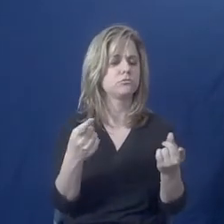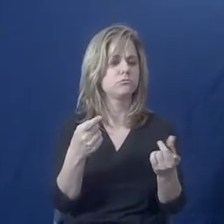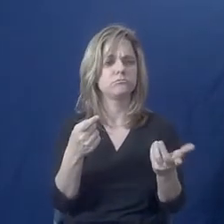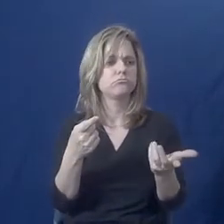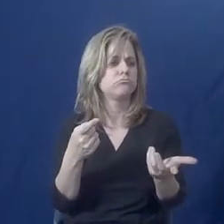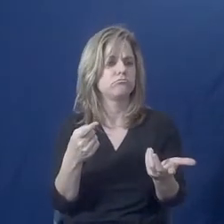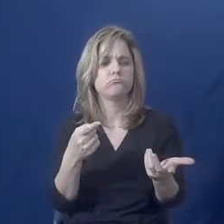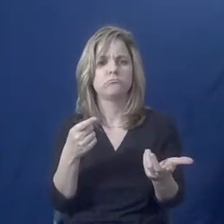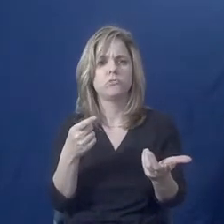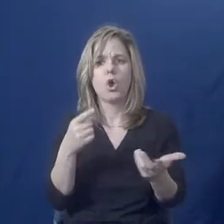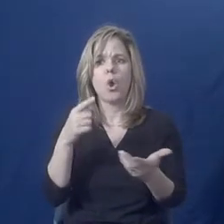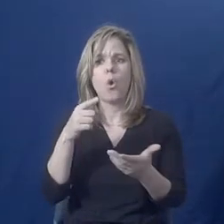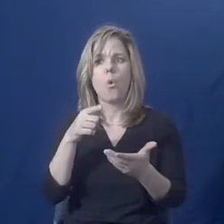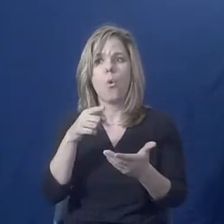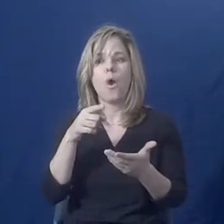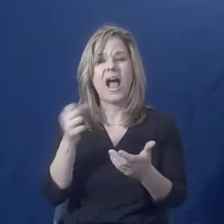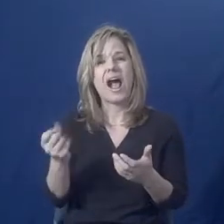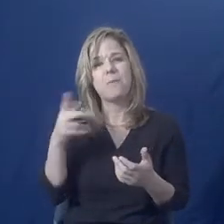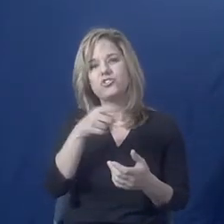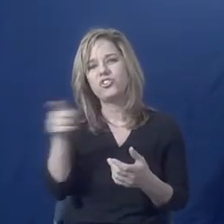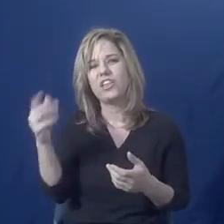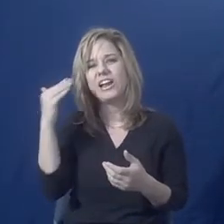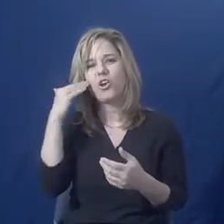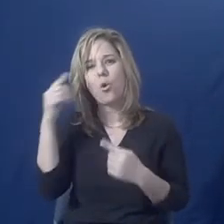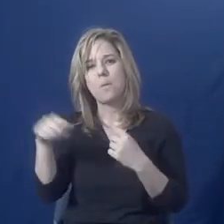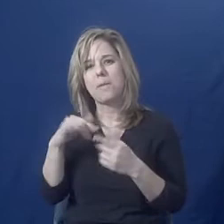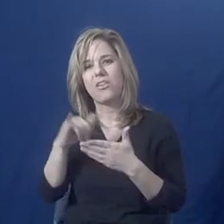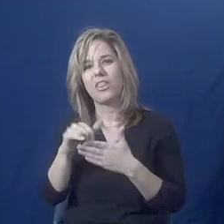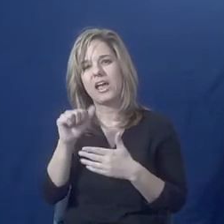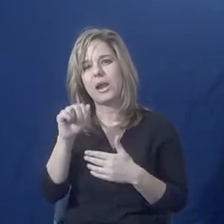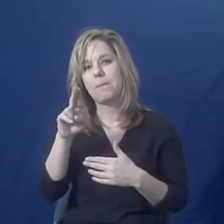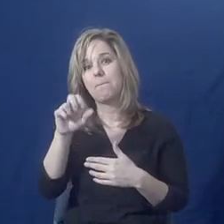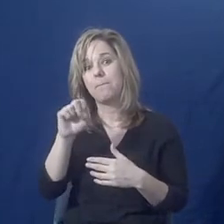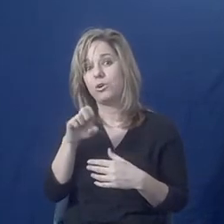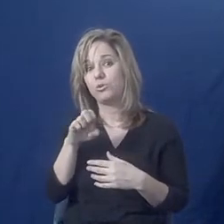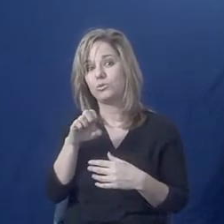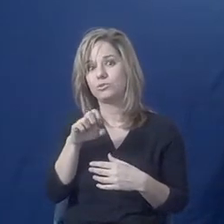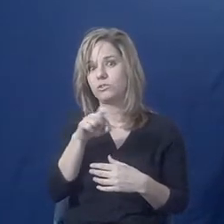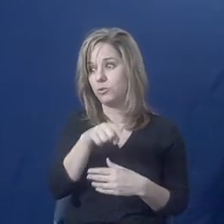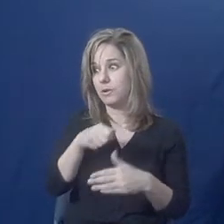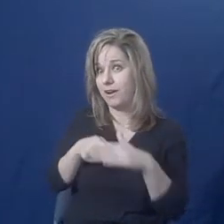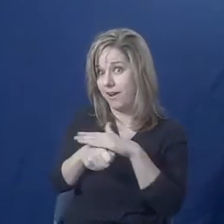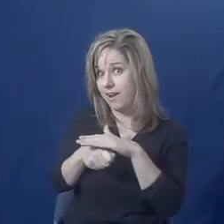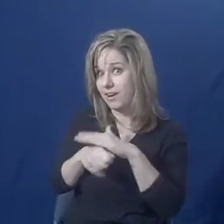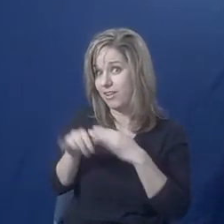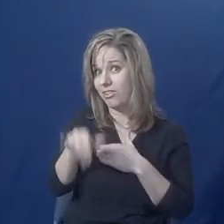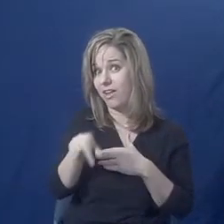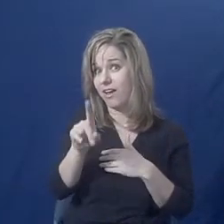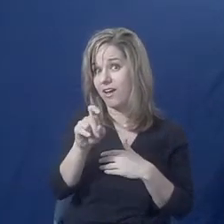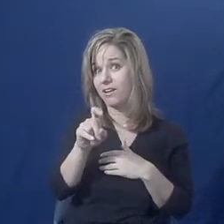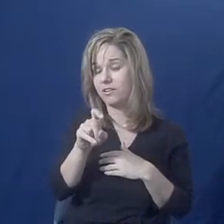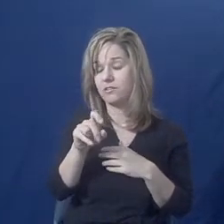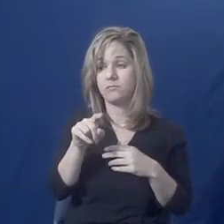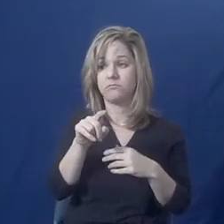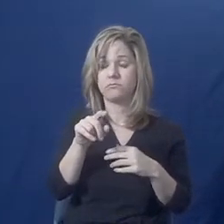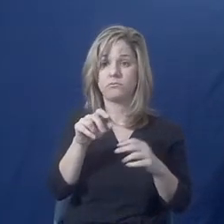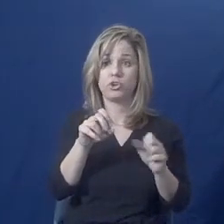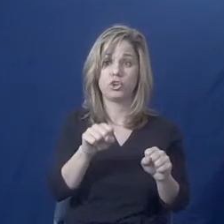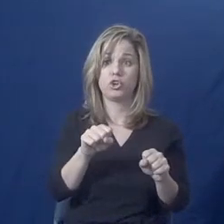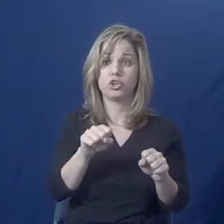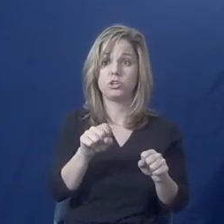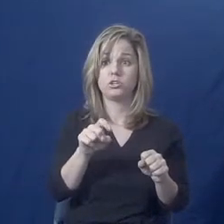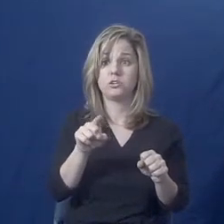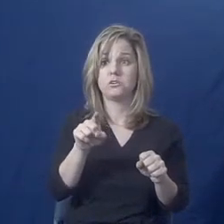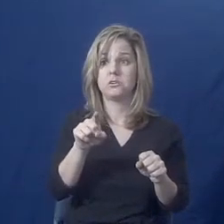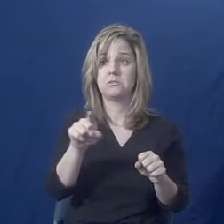know about the abuse? What does the survivor want them to know about the abuse? And can any of them help with any of this